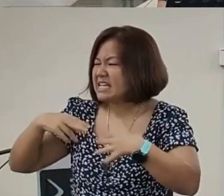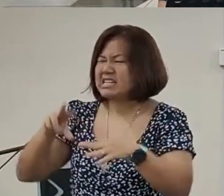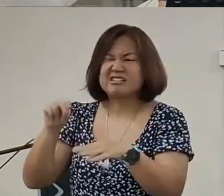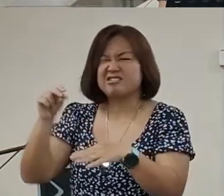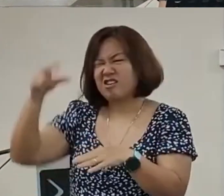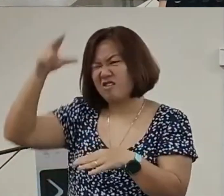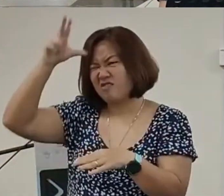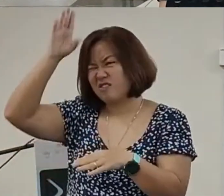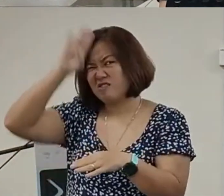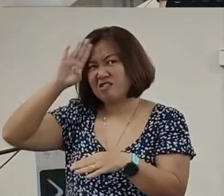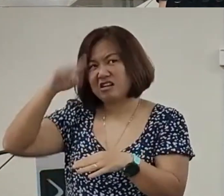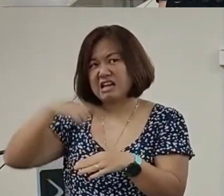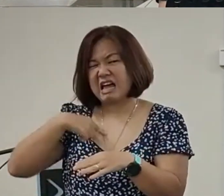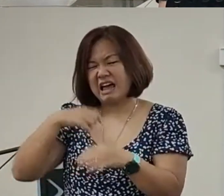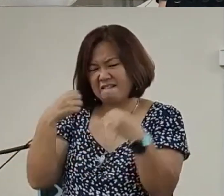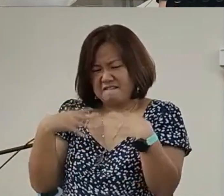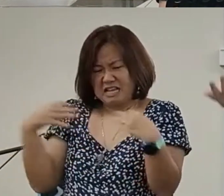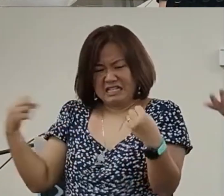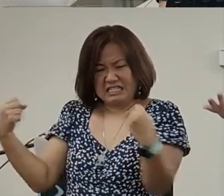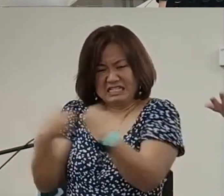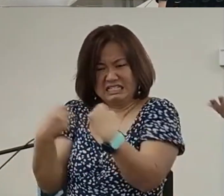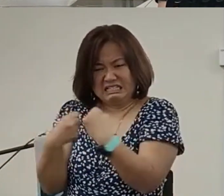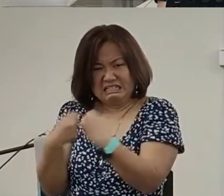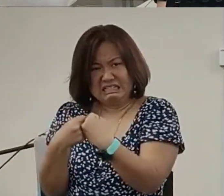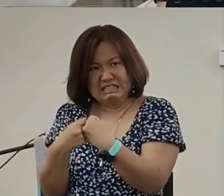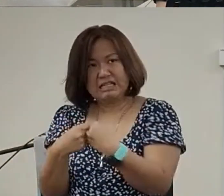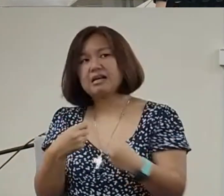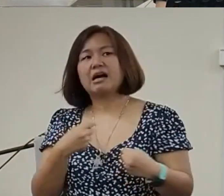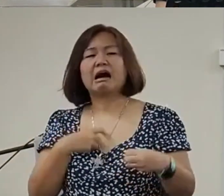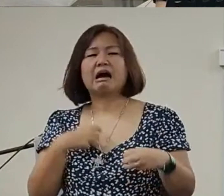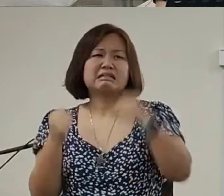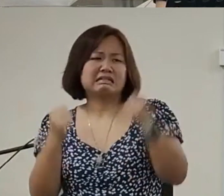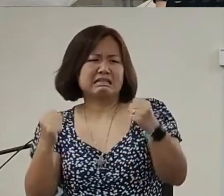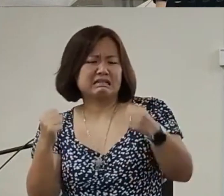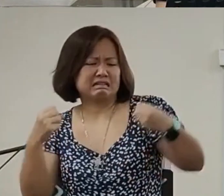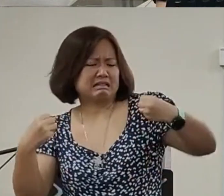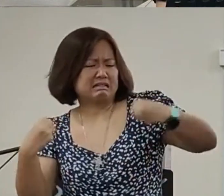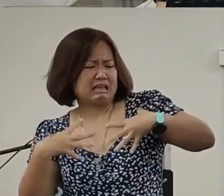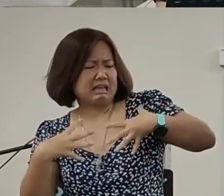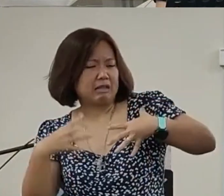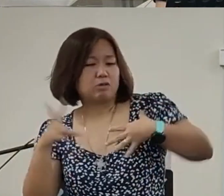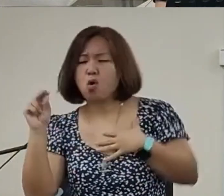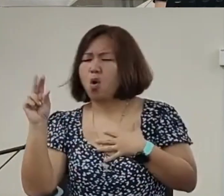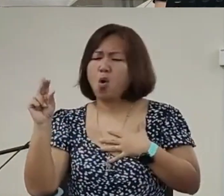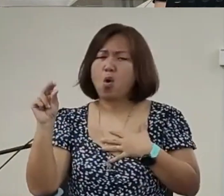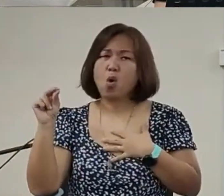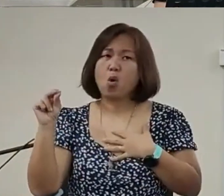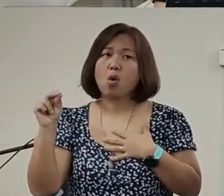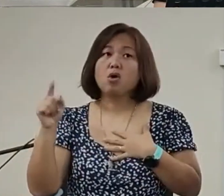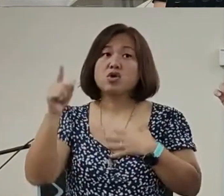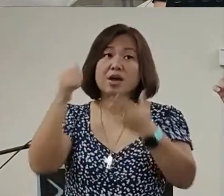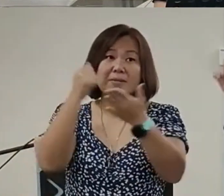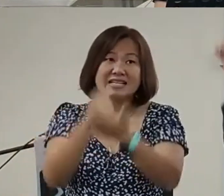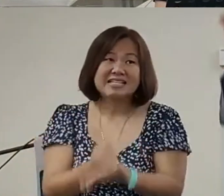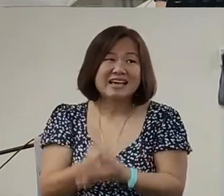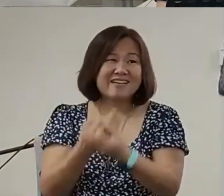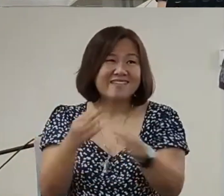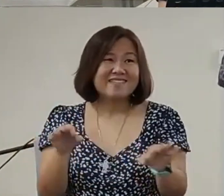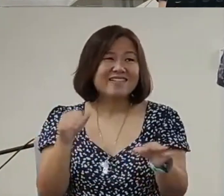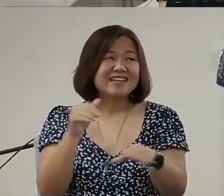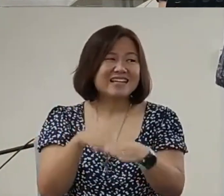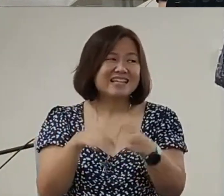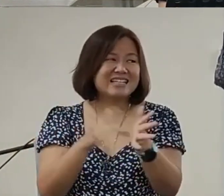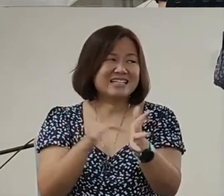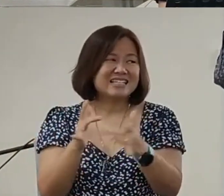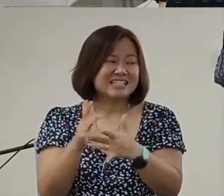godly I fear accident I just banged the pole you know I scared to drive now that is not of God you have to be set free in Jesus name